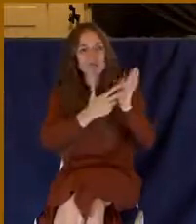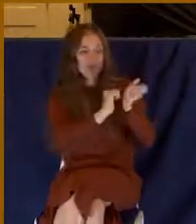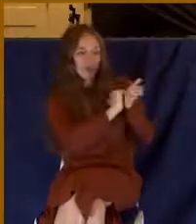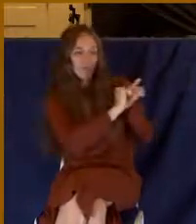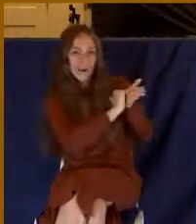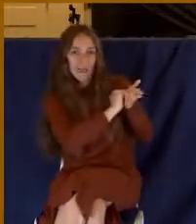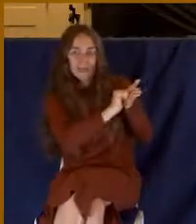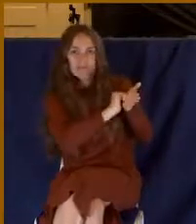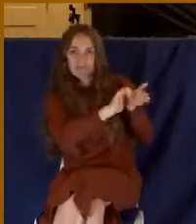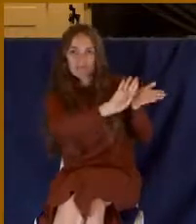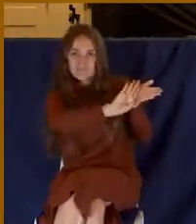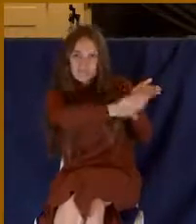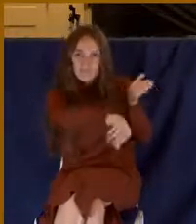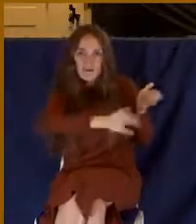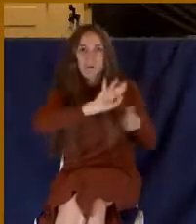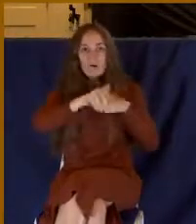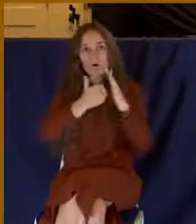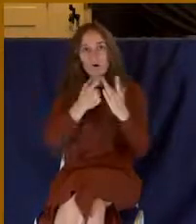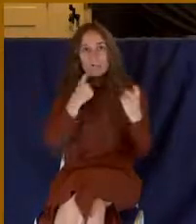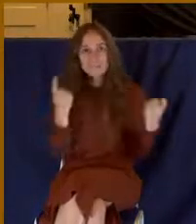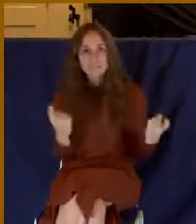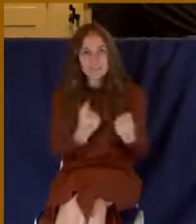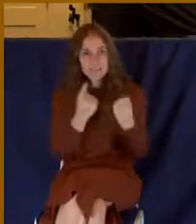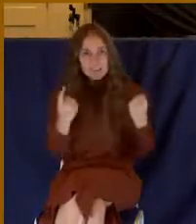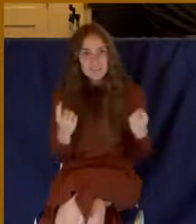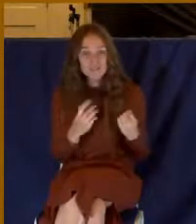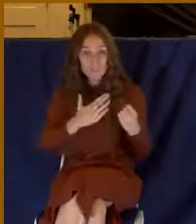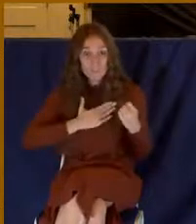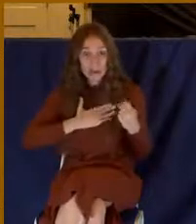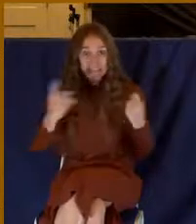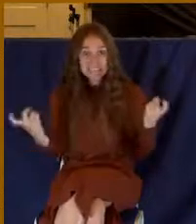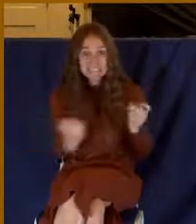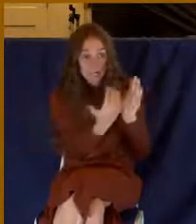to wipe it away.